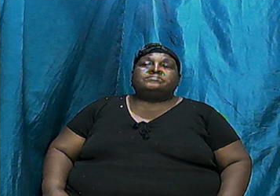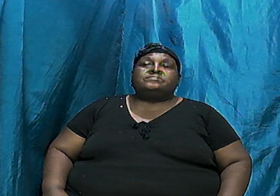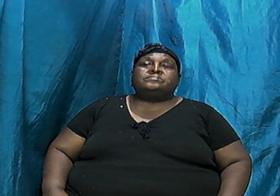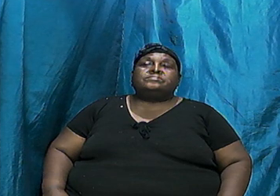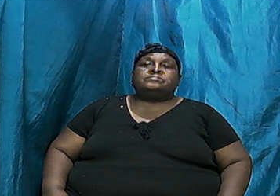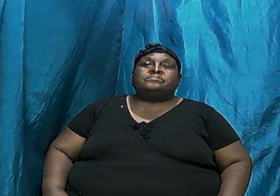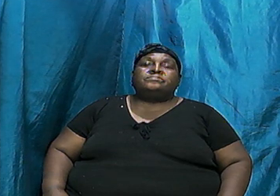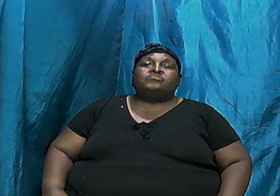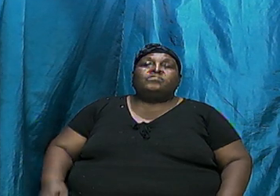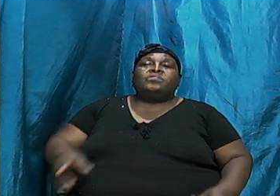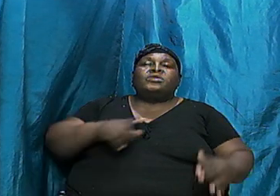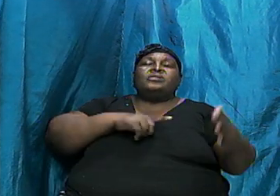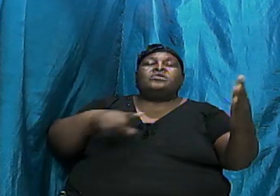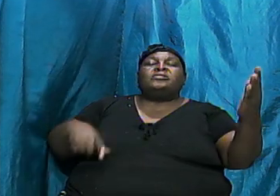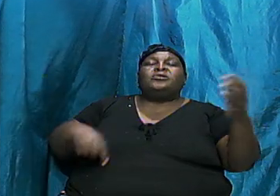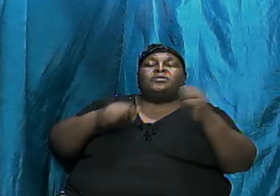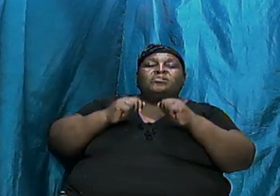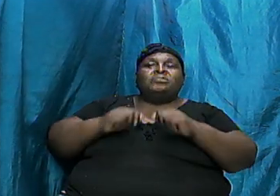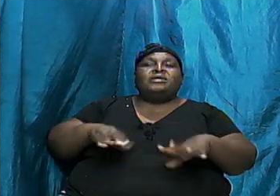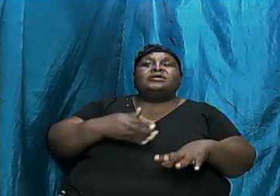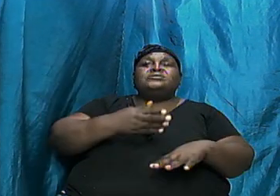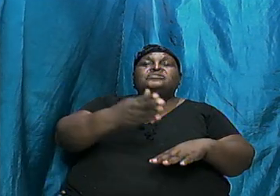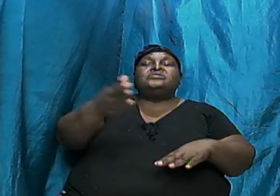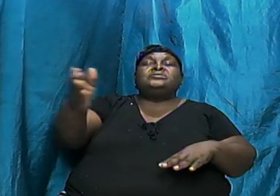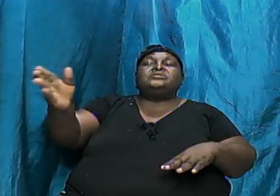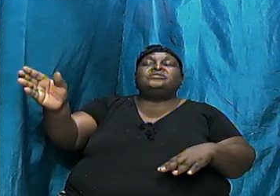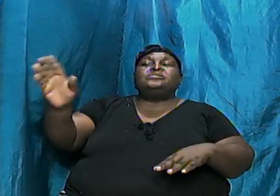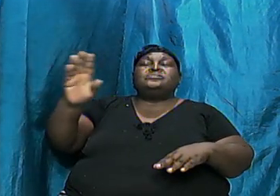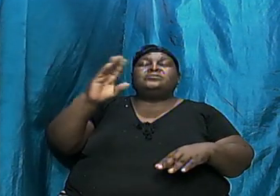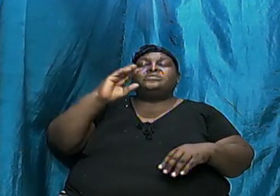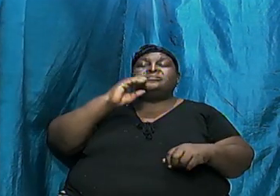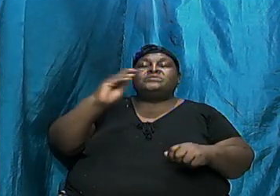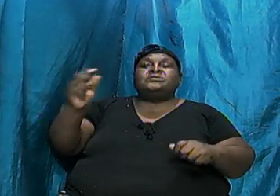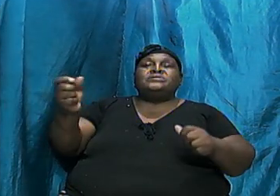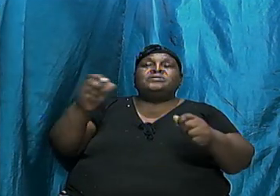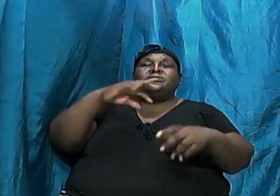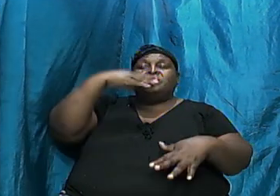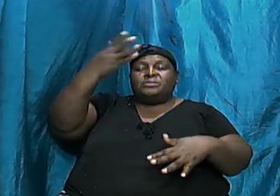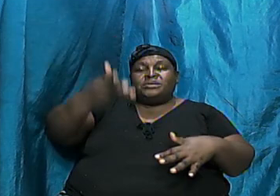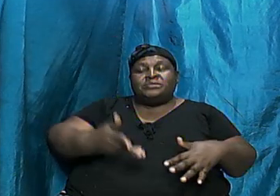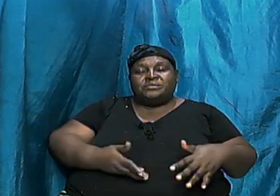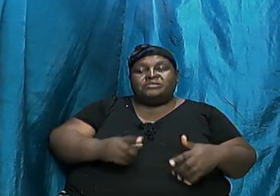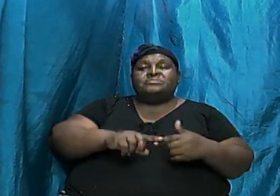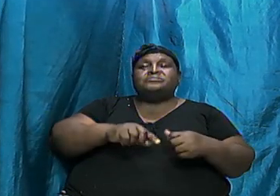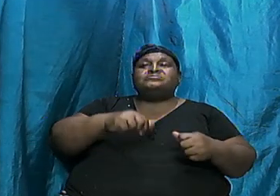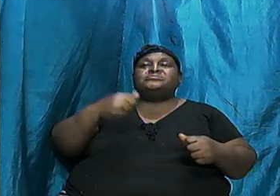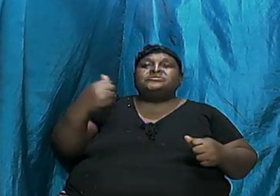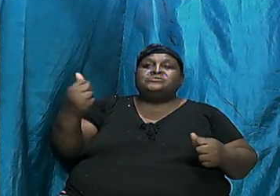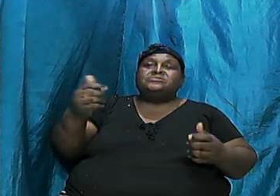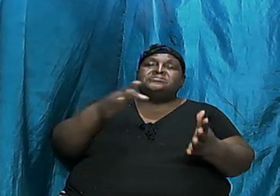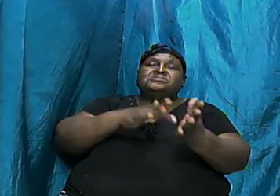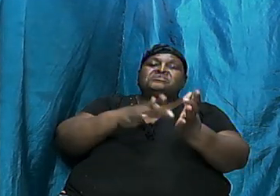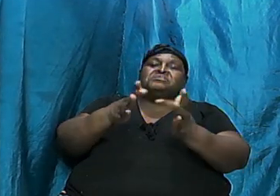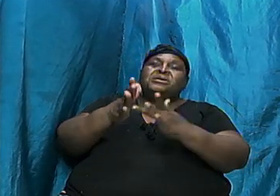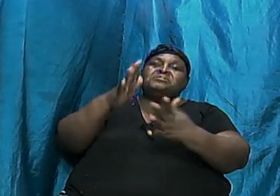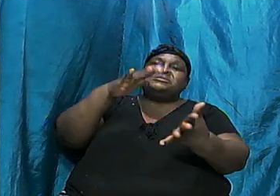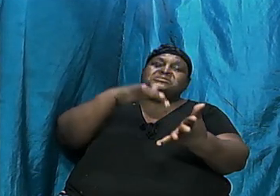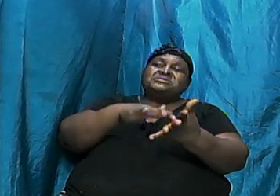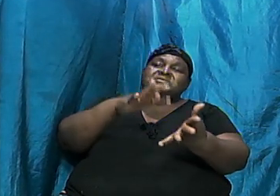the Lord bless you brother and beloved welcome to another Bible study